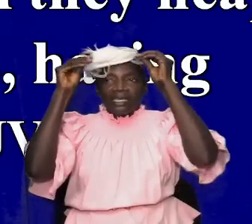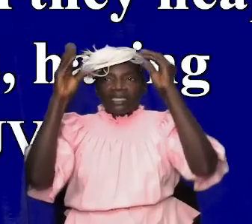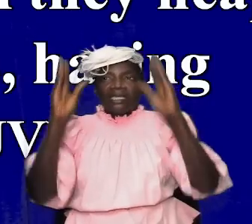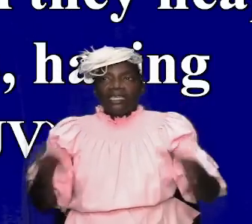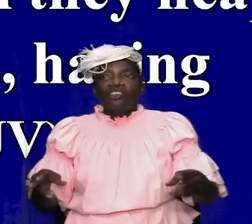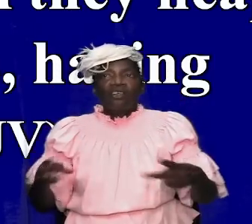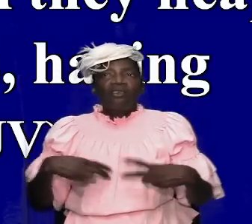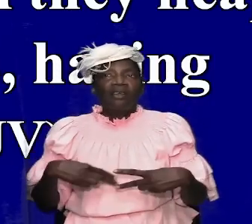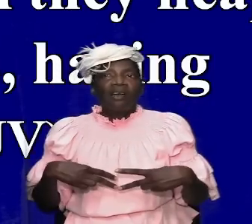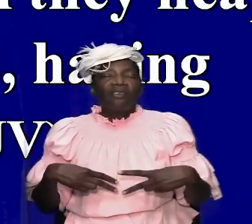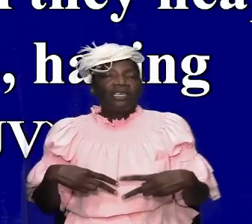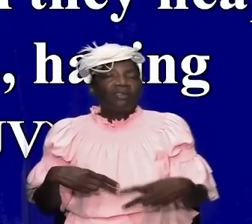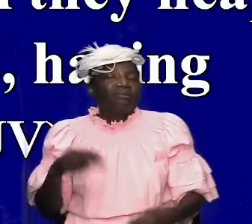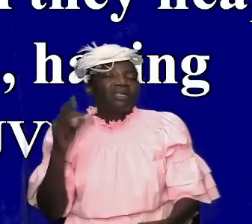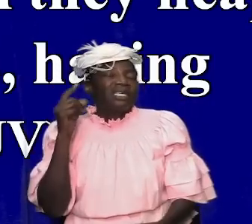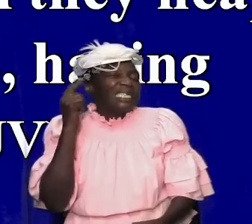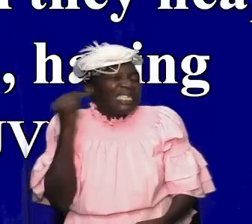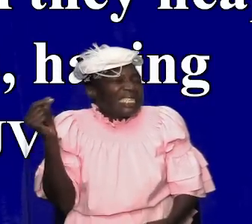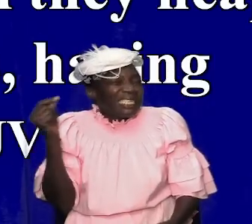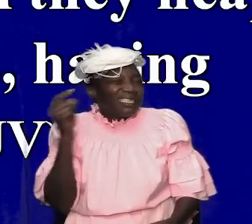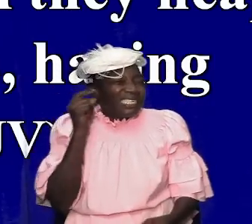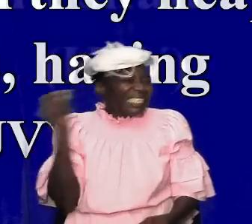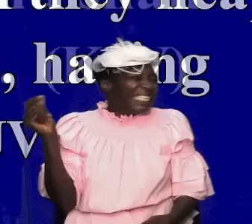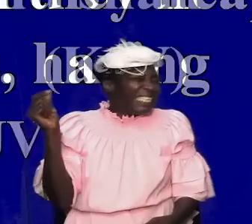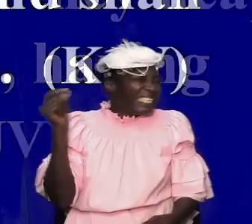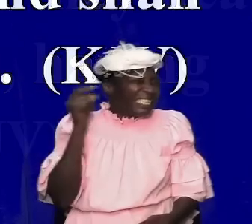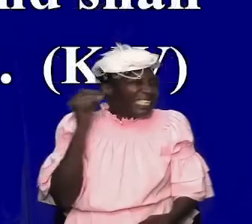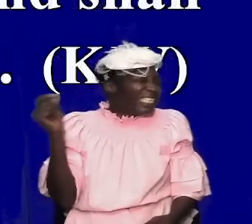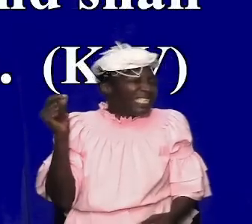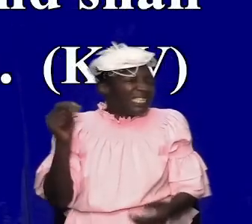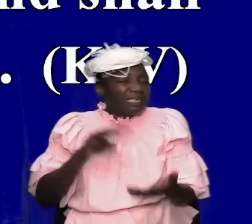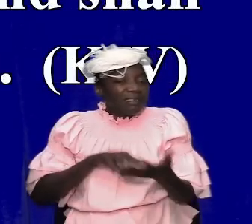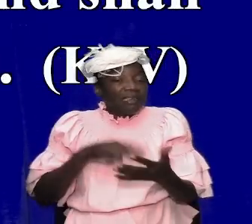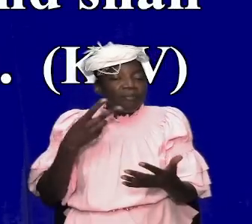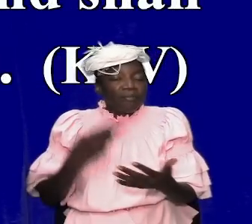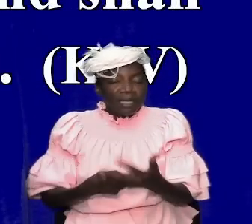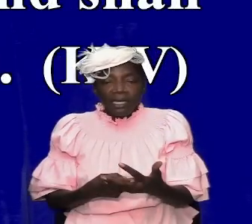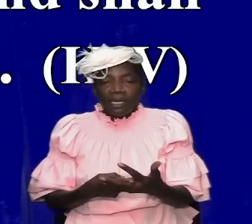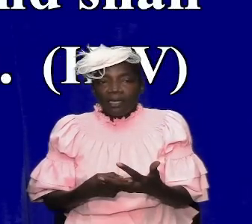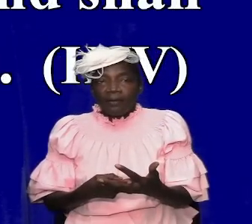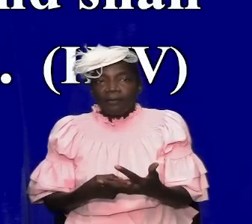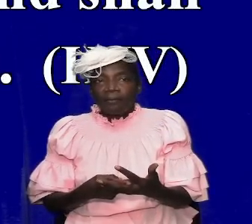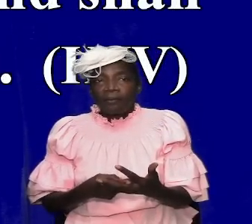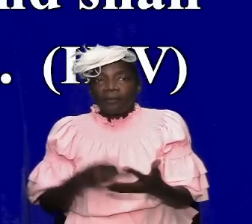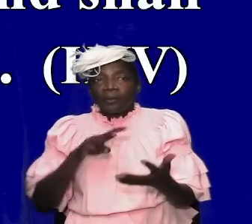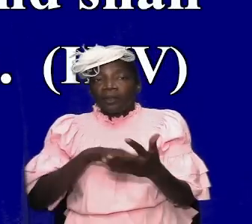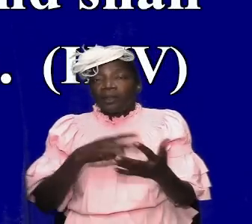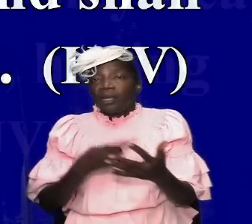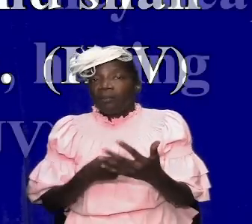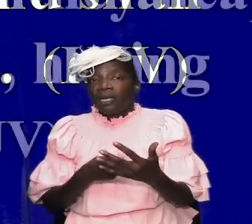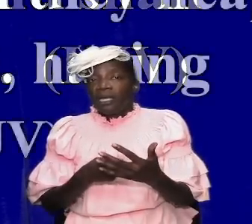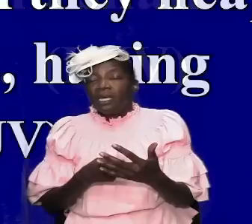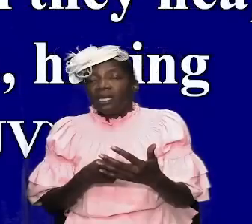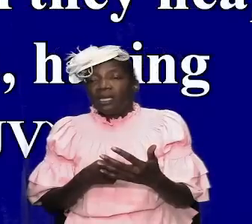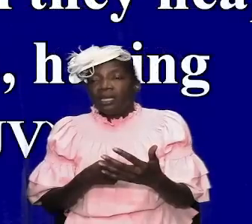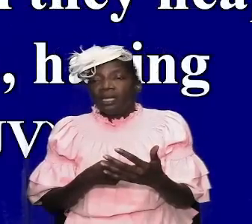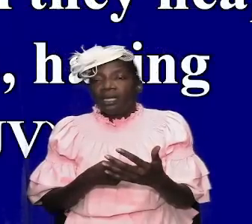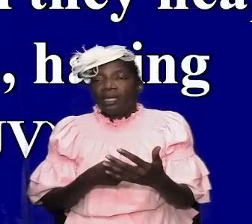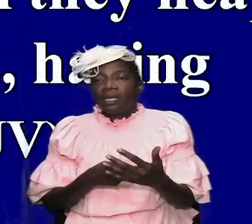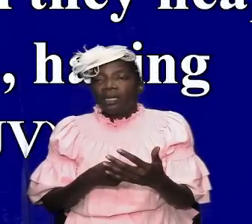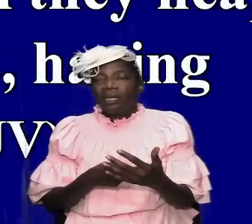having itching ears what this is saying is that what this is saying is that they